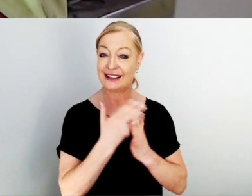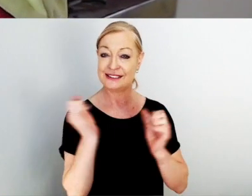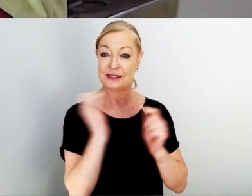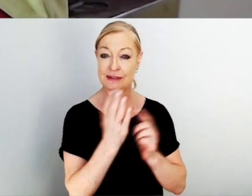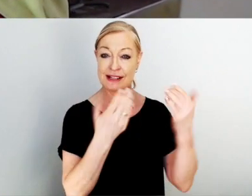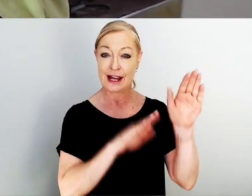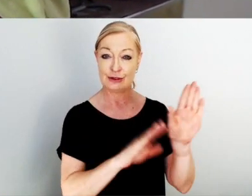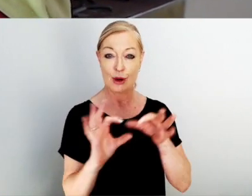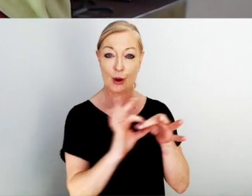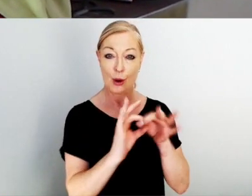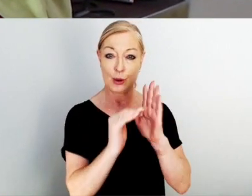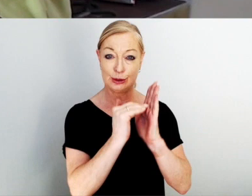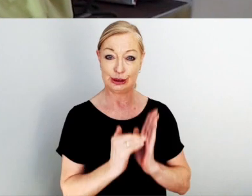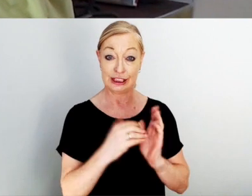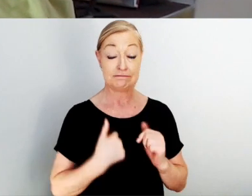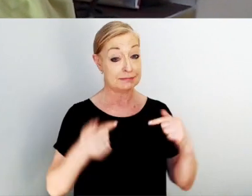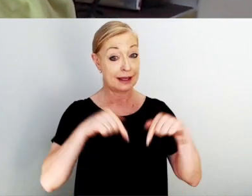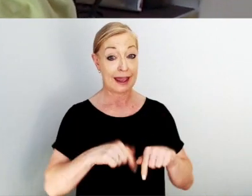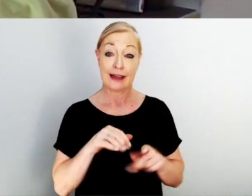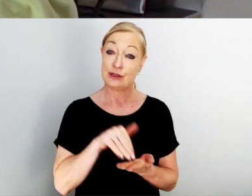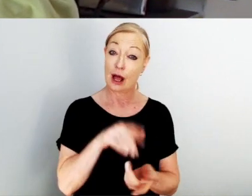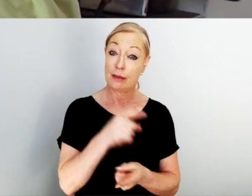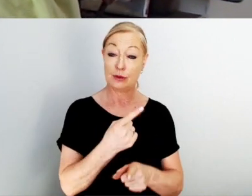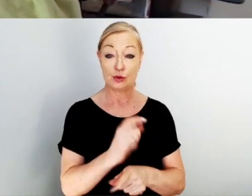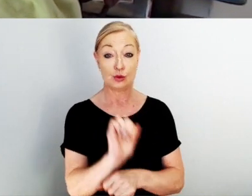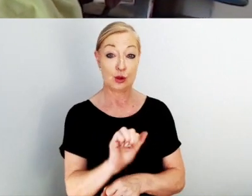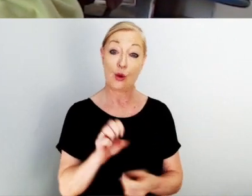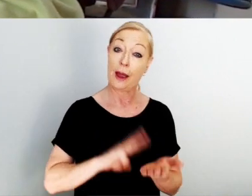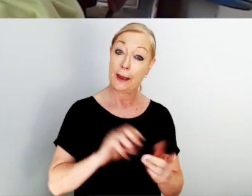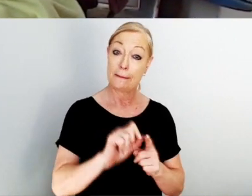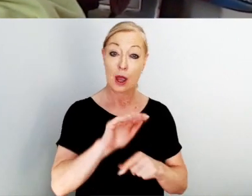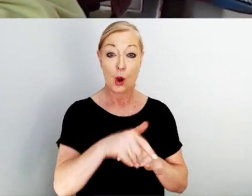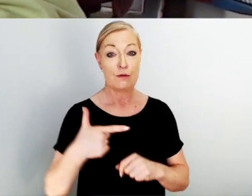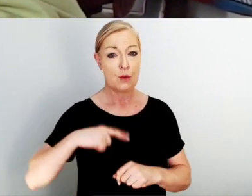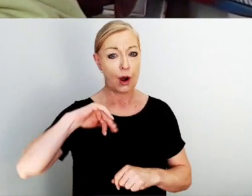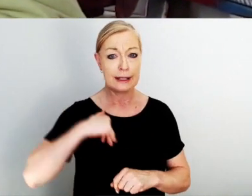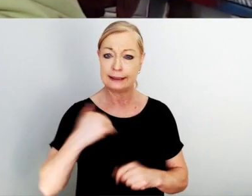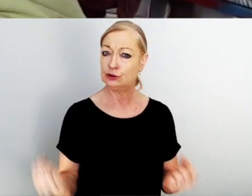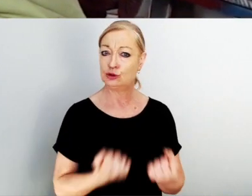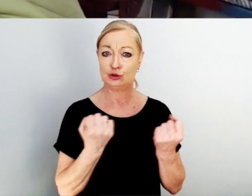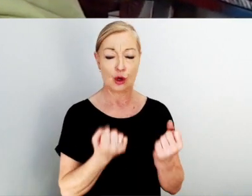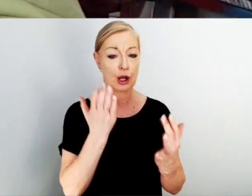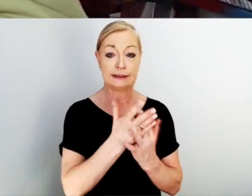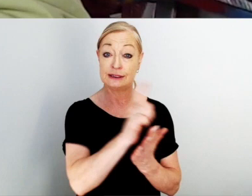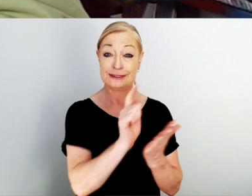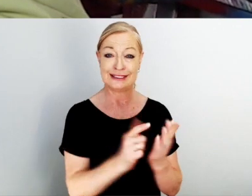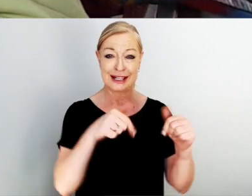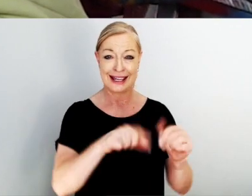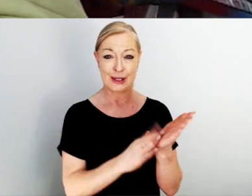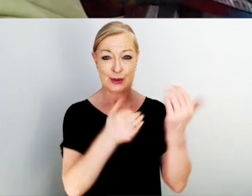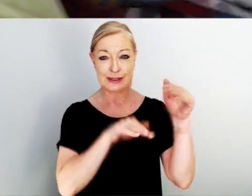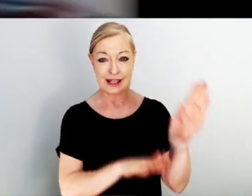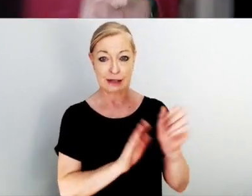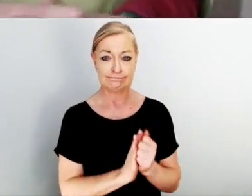co-chair. I'm here to help you talk to your local MPs about why we need stronger accessibility legislation in